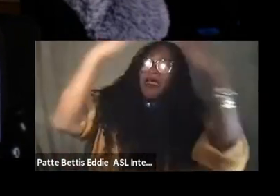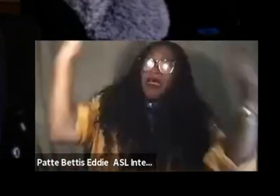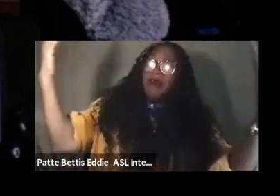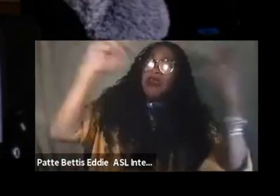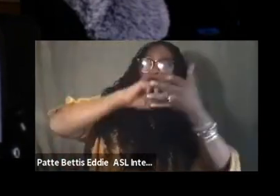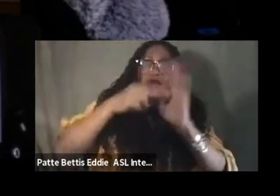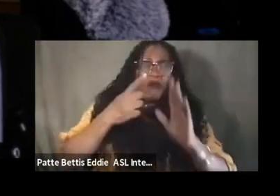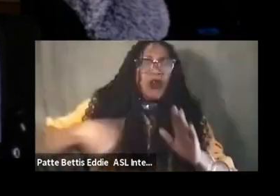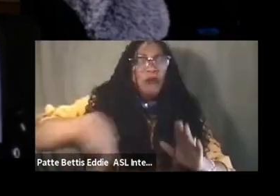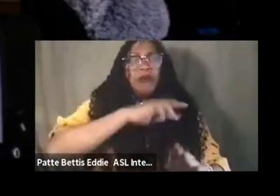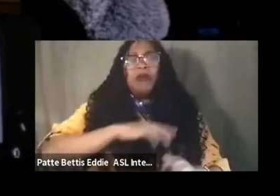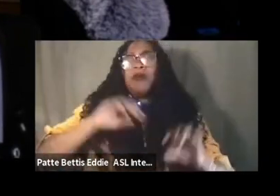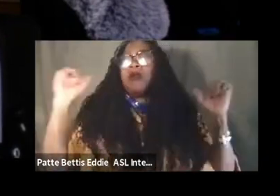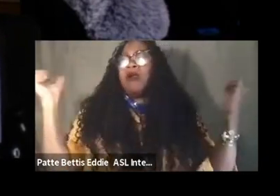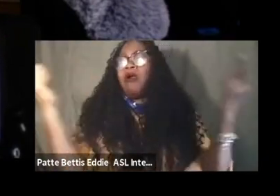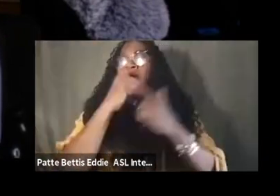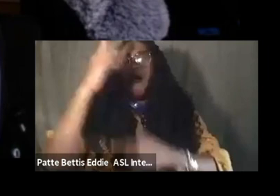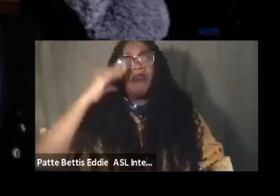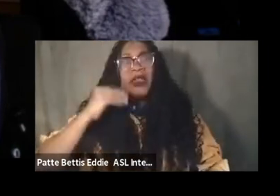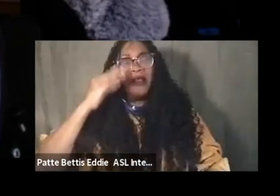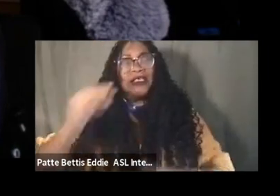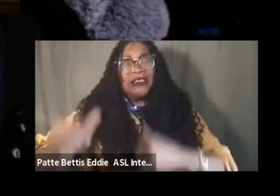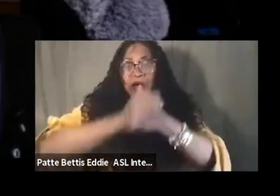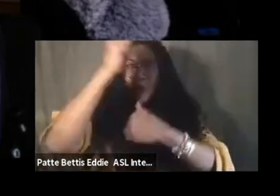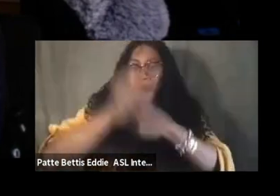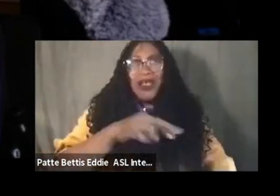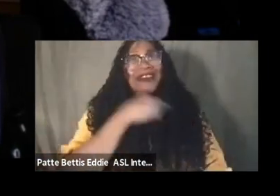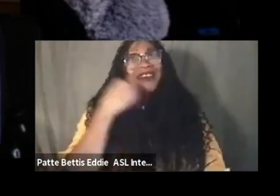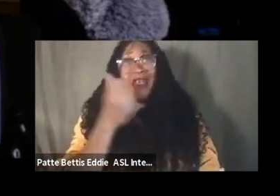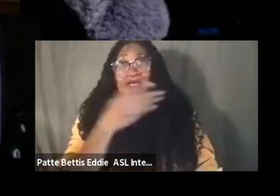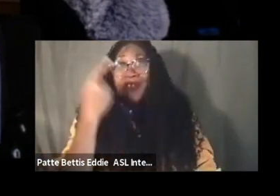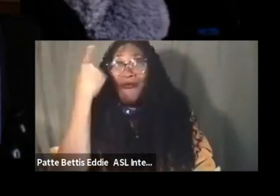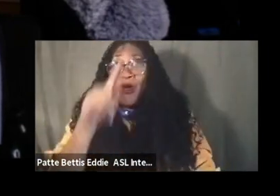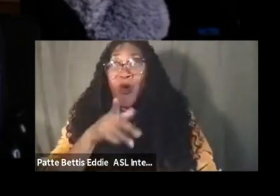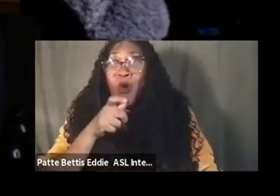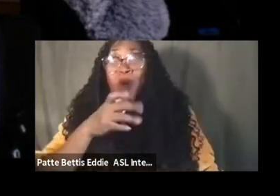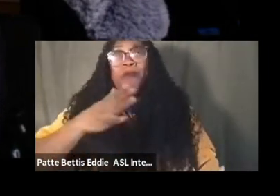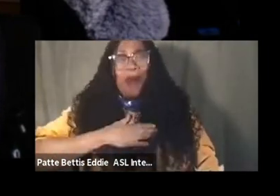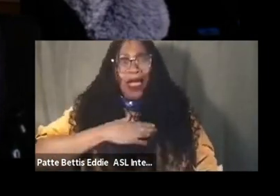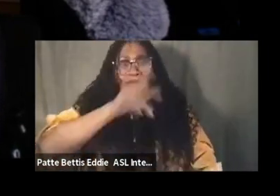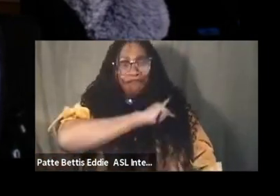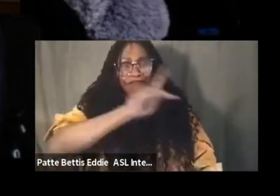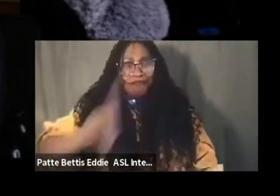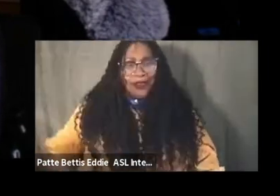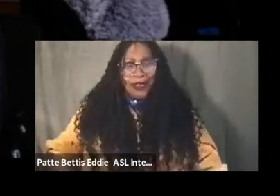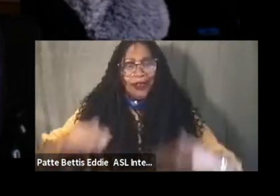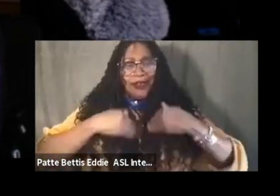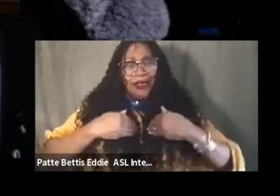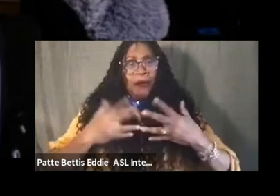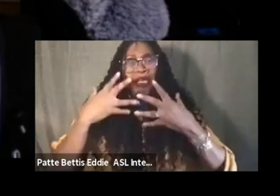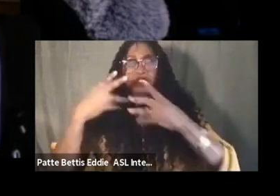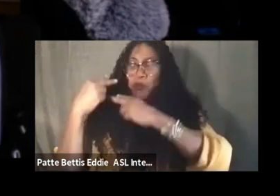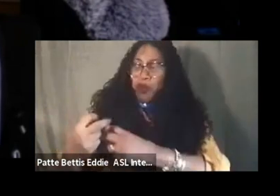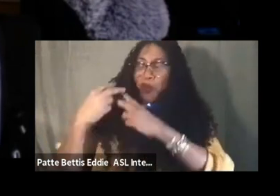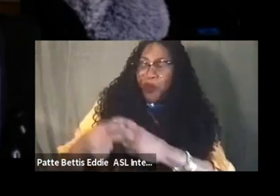remembering all that i've seen risk everything and leave it all for my young king in fact make sure i make enough so it's hereditary came